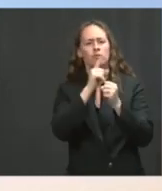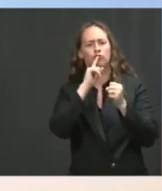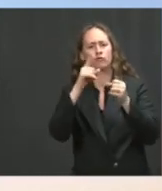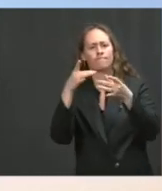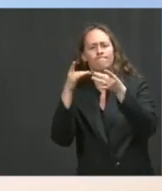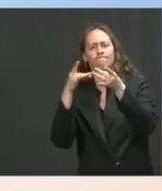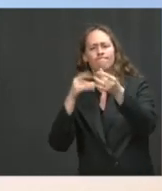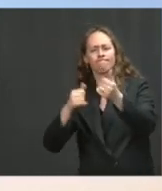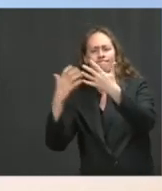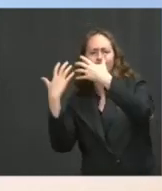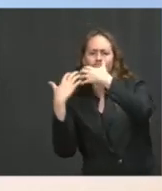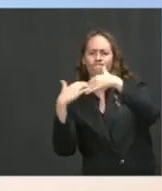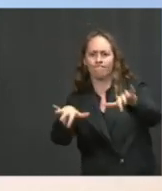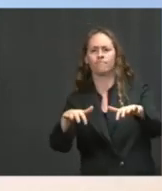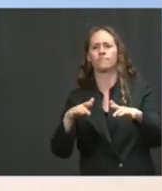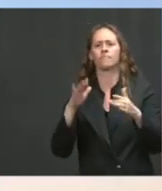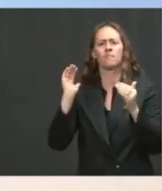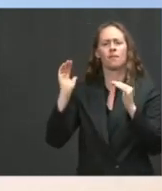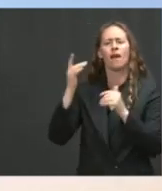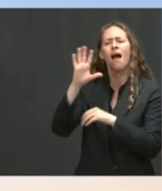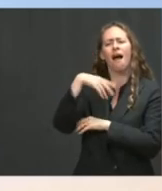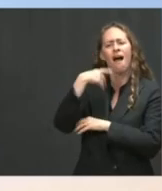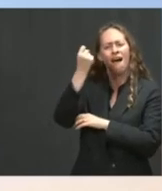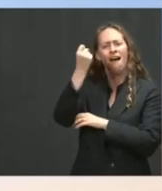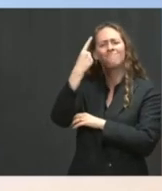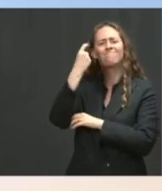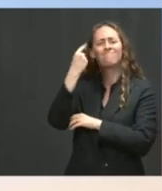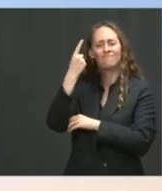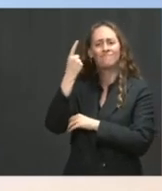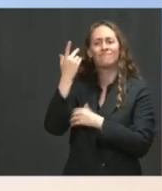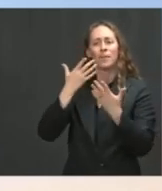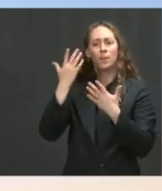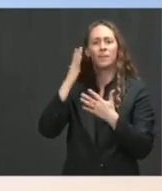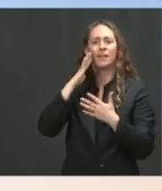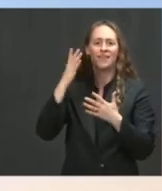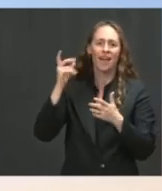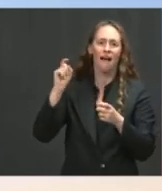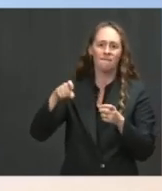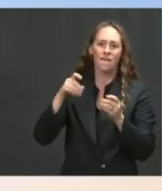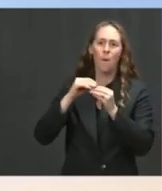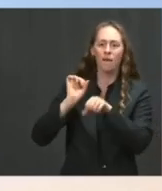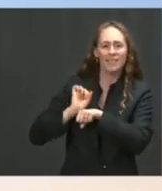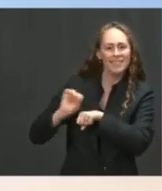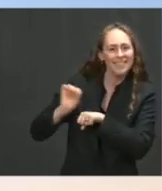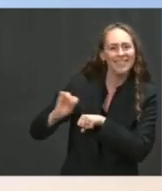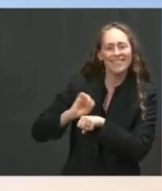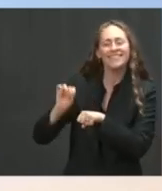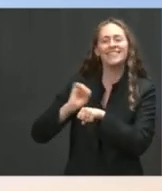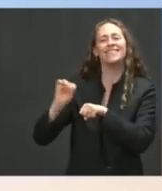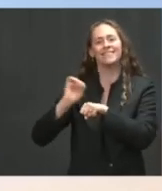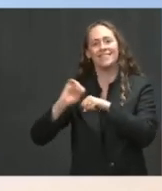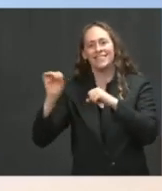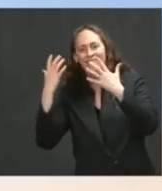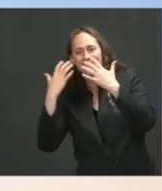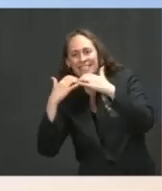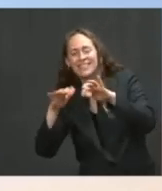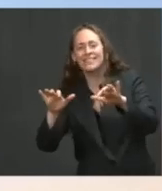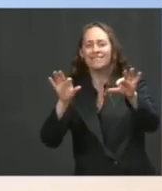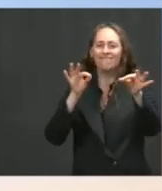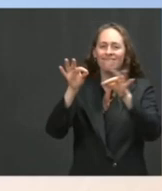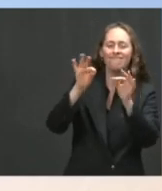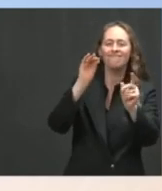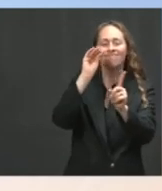months ago. But yes, we understand it's going to take a significant operational focus, educational focus, and,